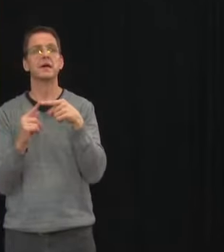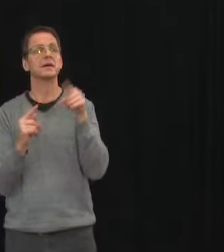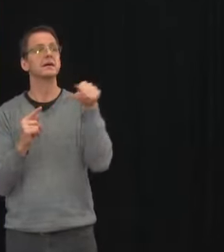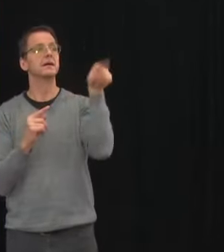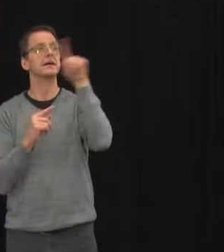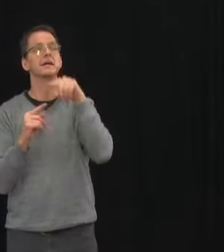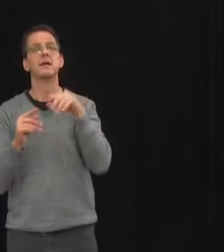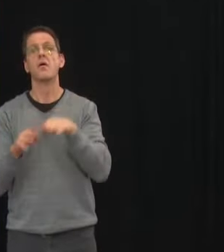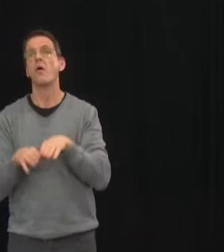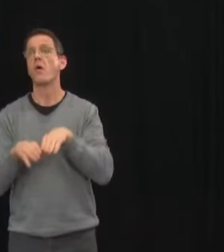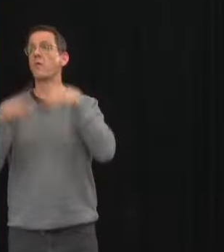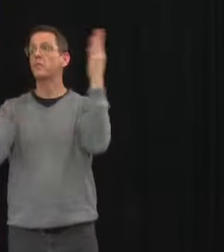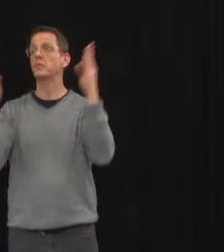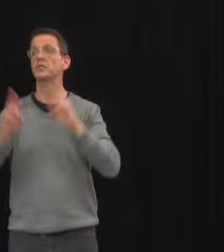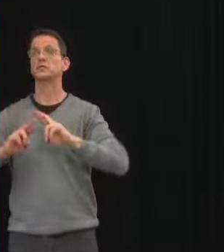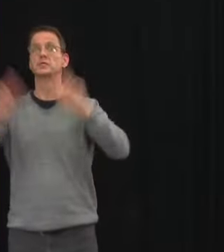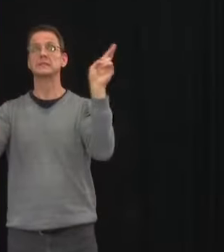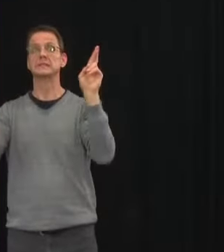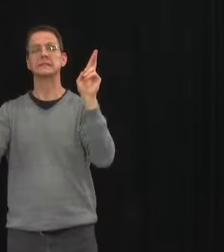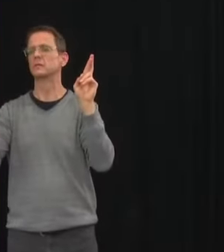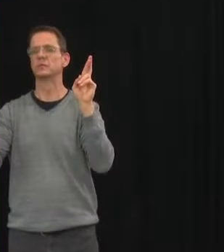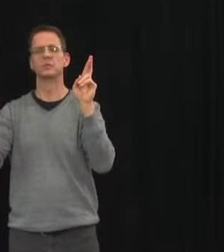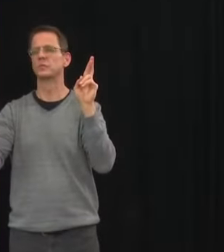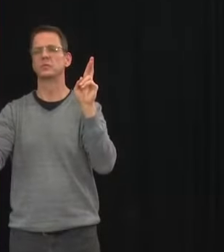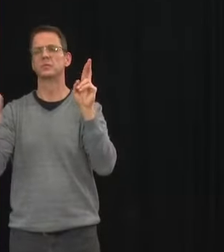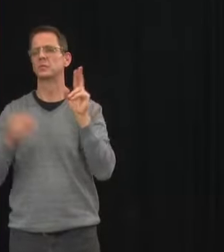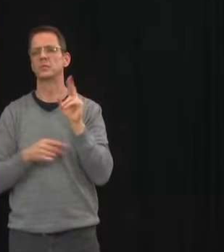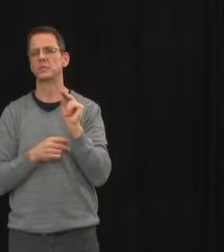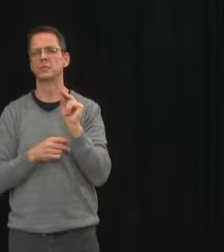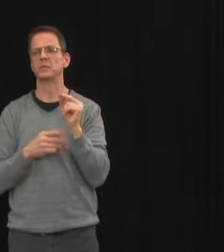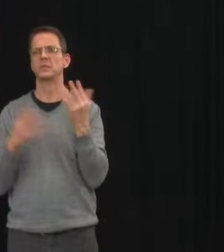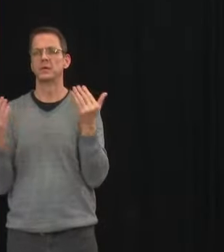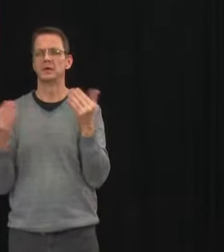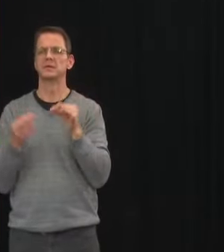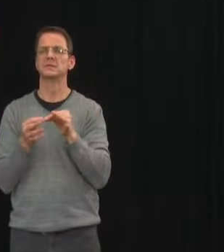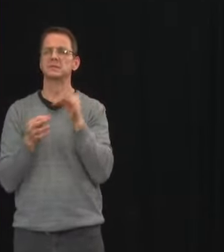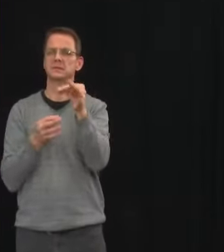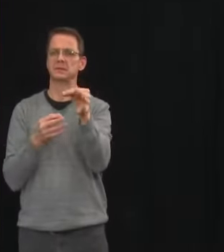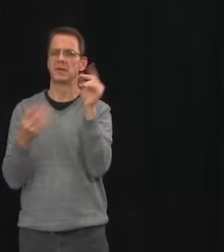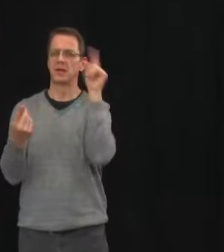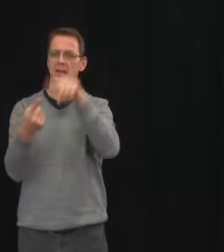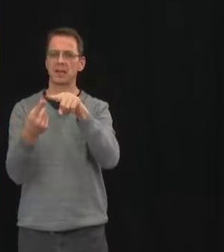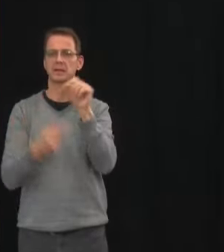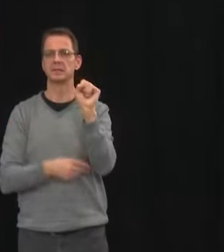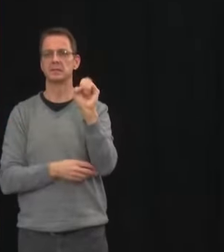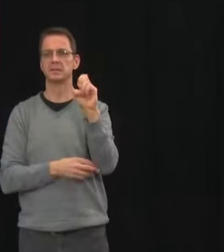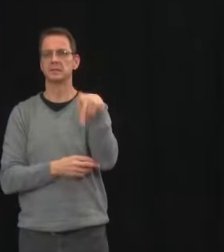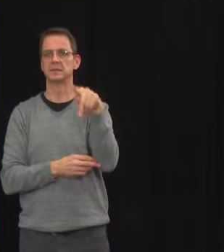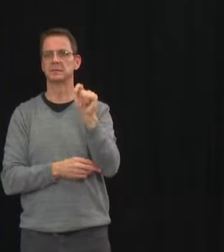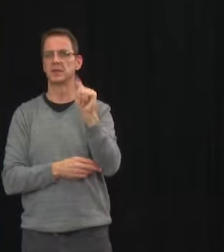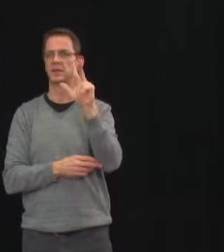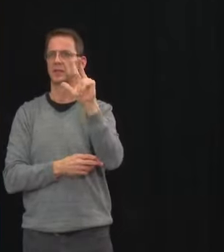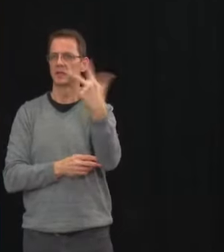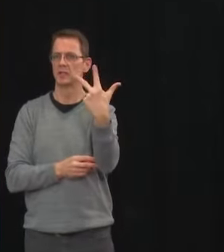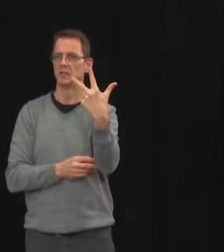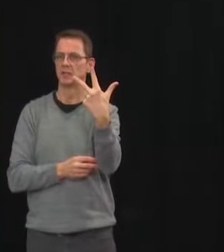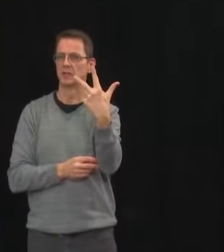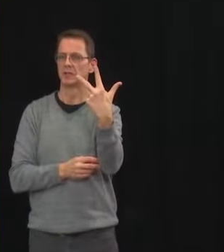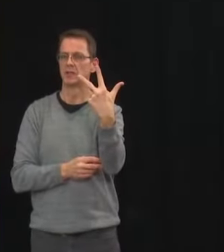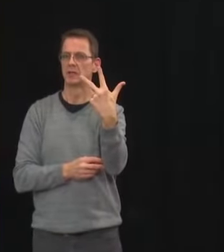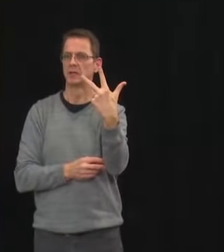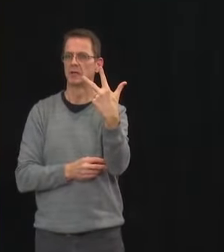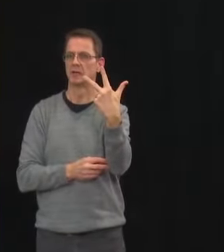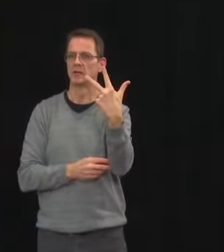conference centers have been delayed. We're being cautious while still moving ahead. While these changes are